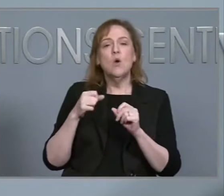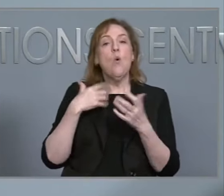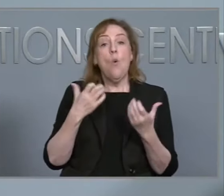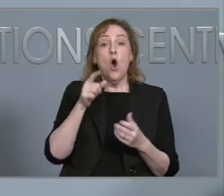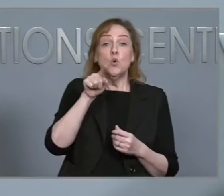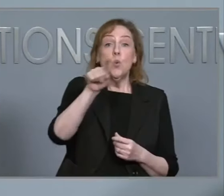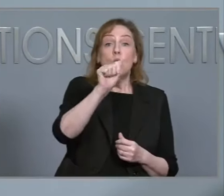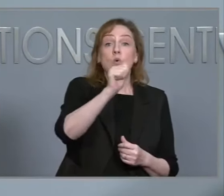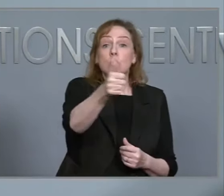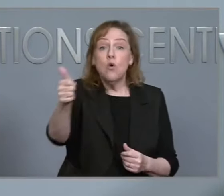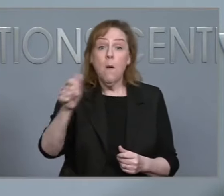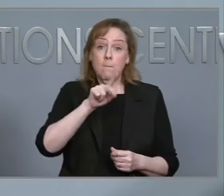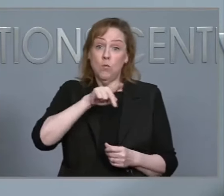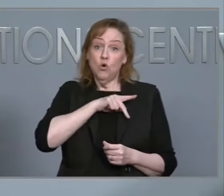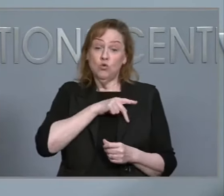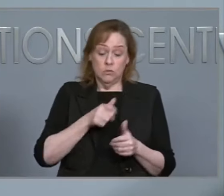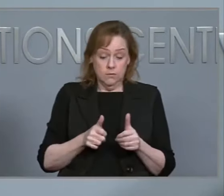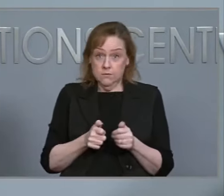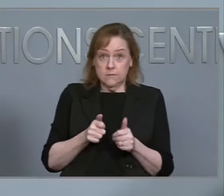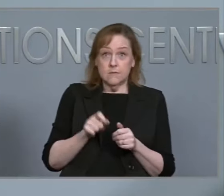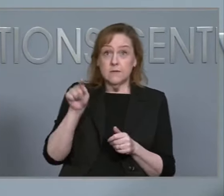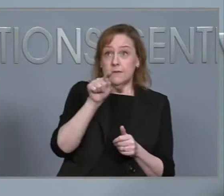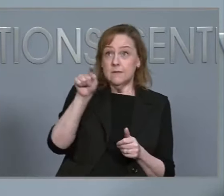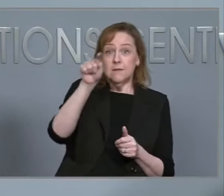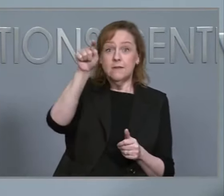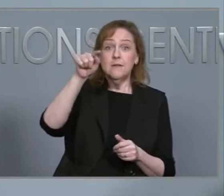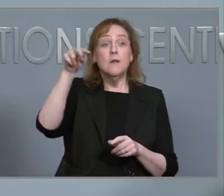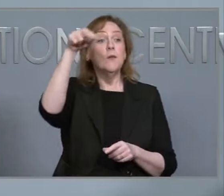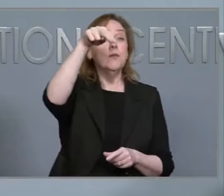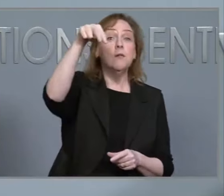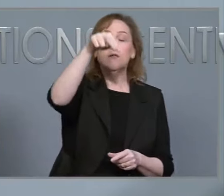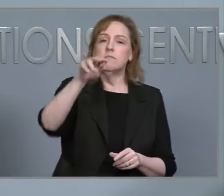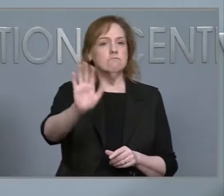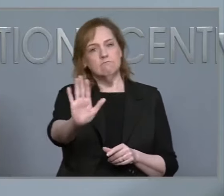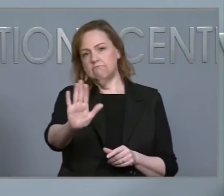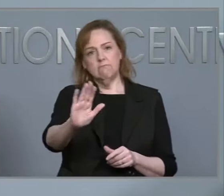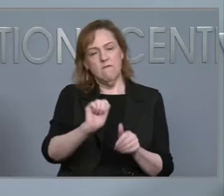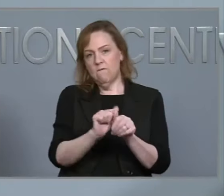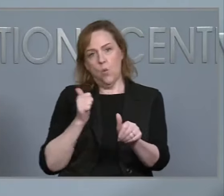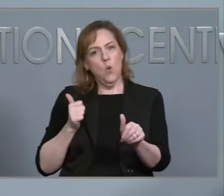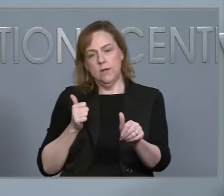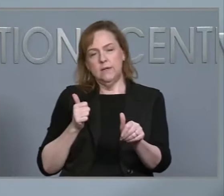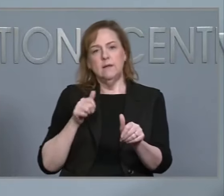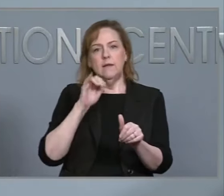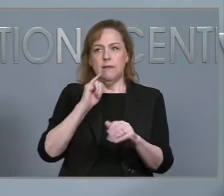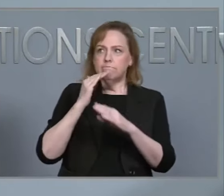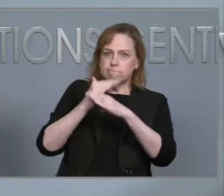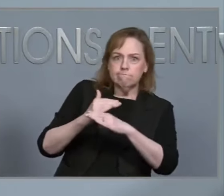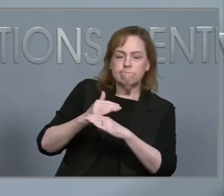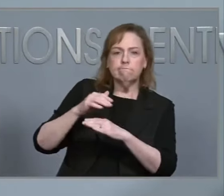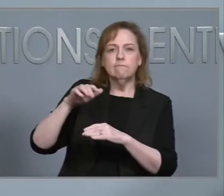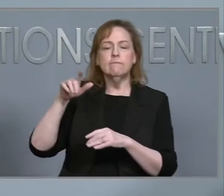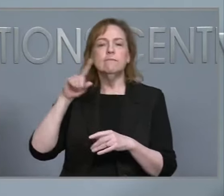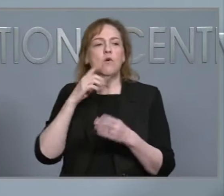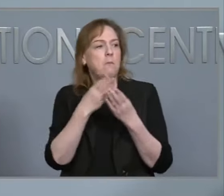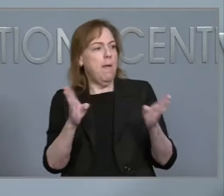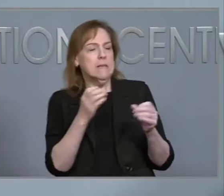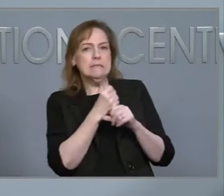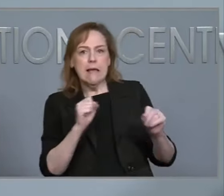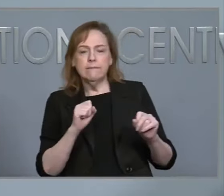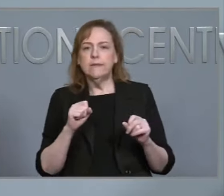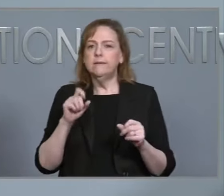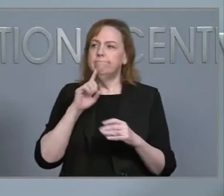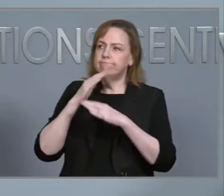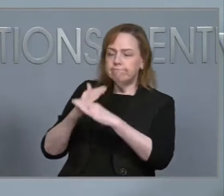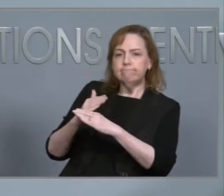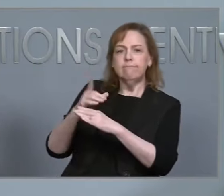drones in the air. These could impede public safety and impede repair operations. The North